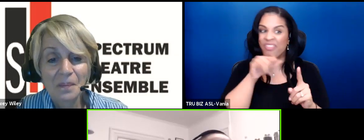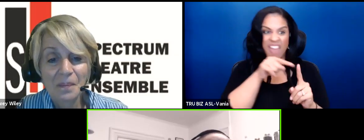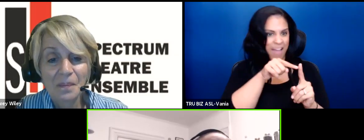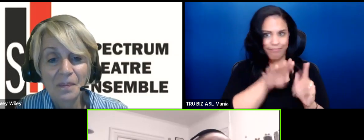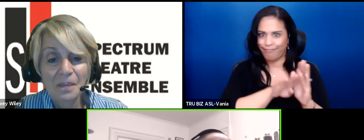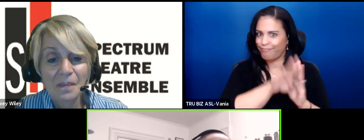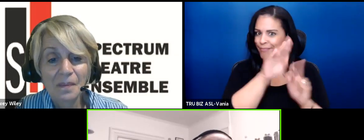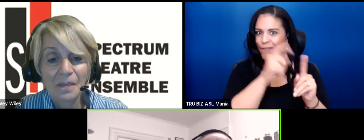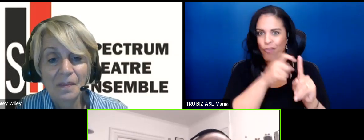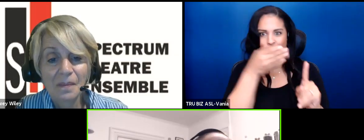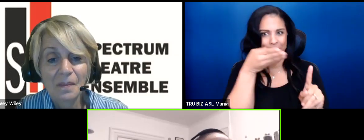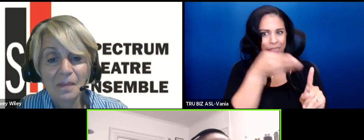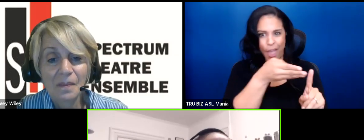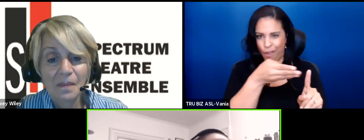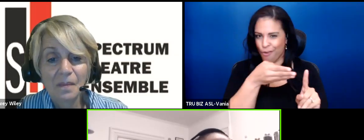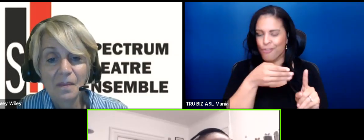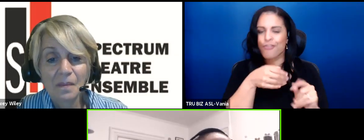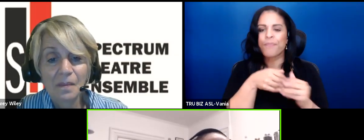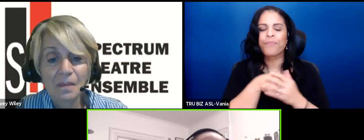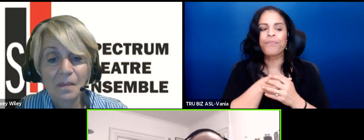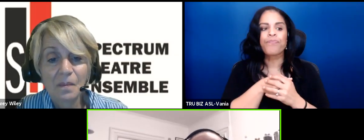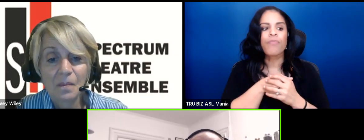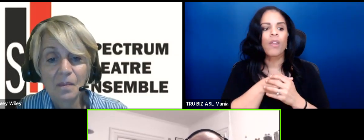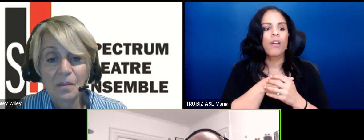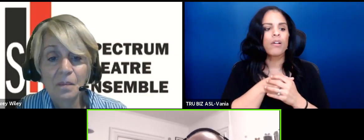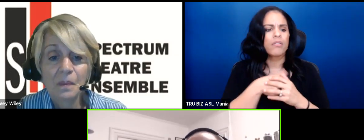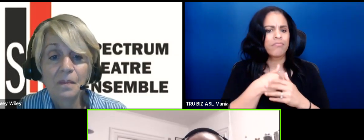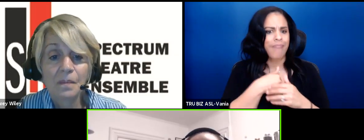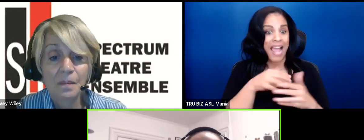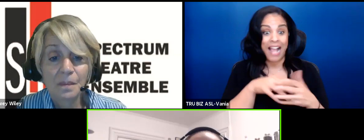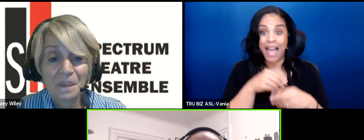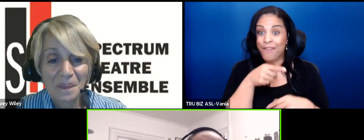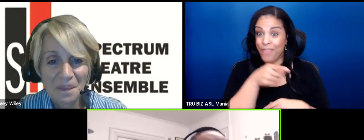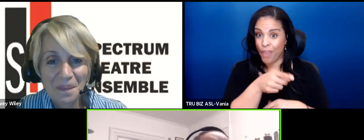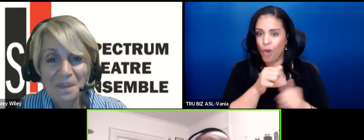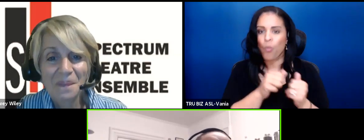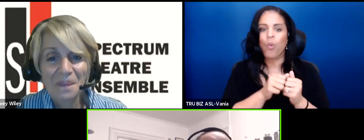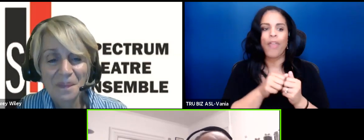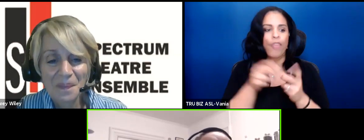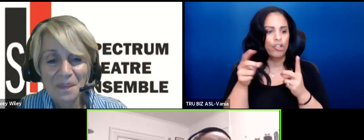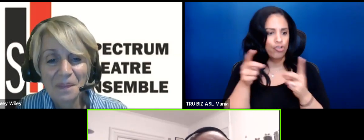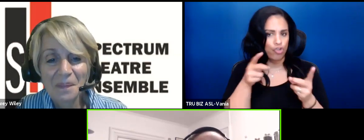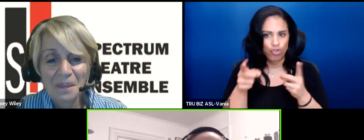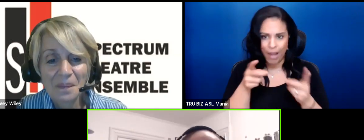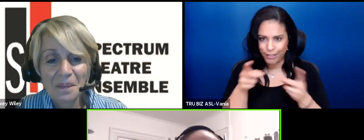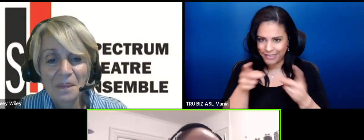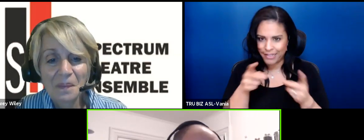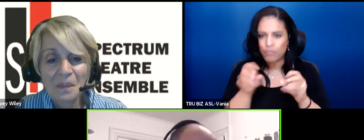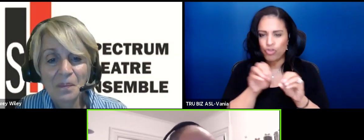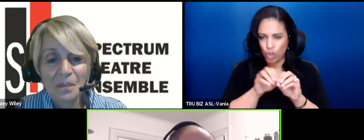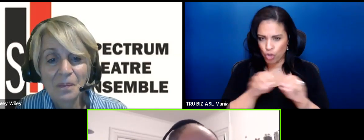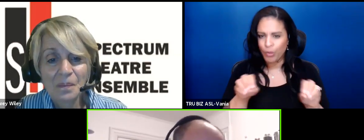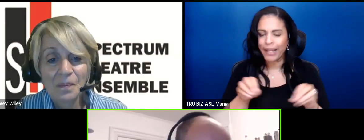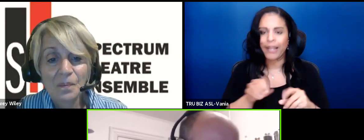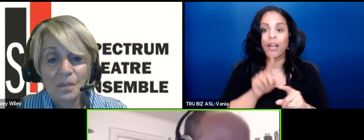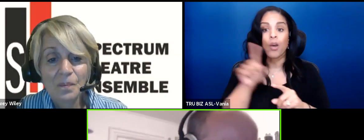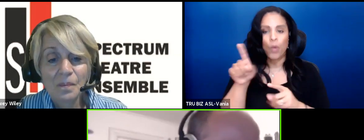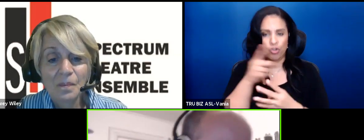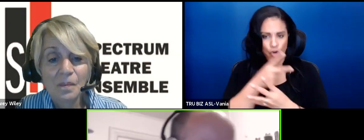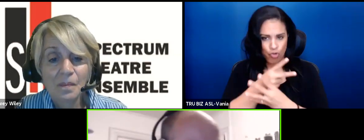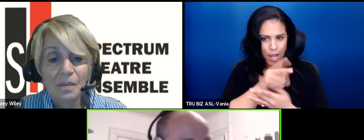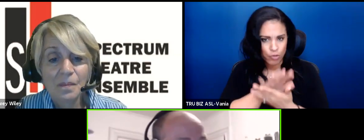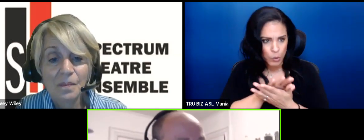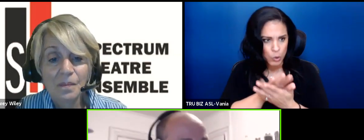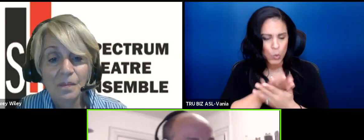and uh I um got out of there with a directing degree um and went to graduate school